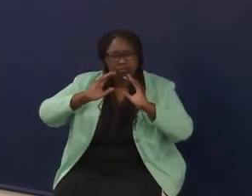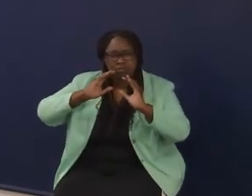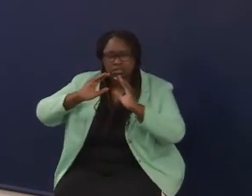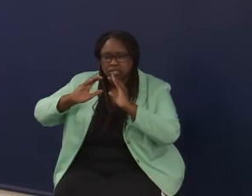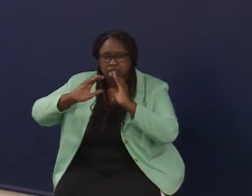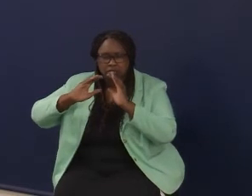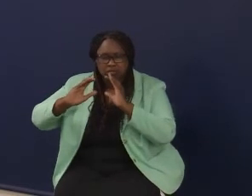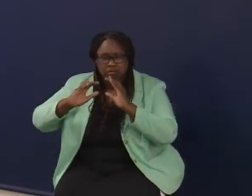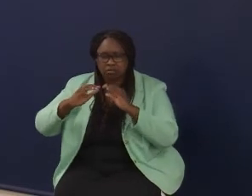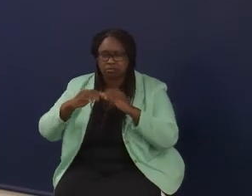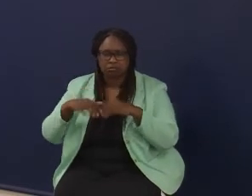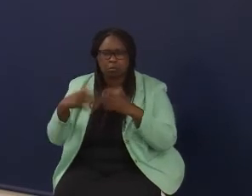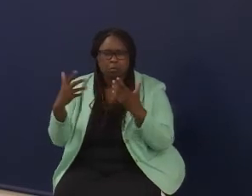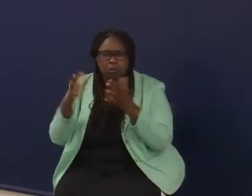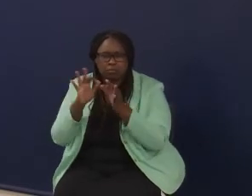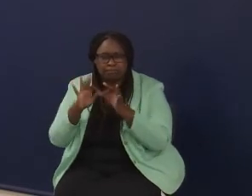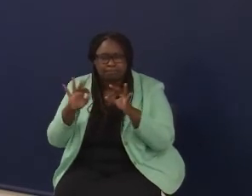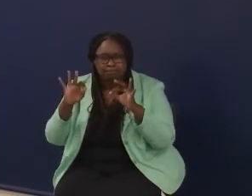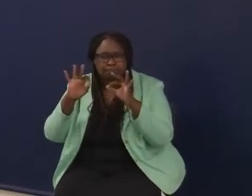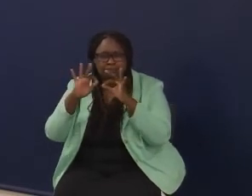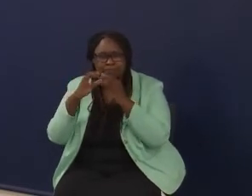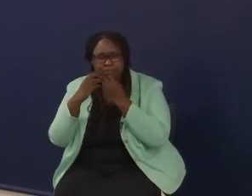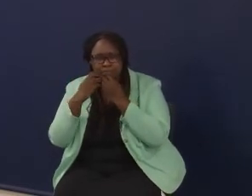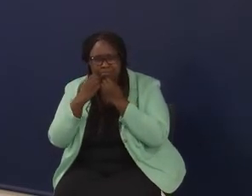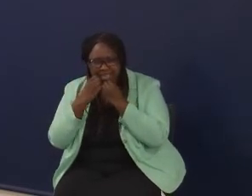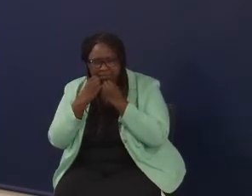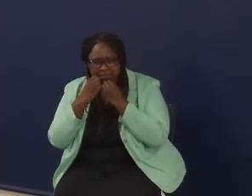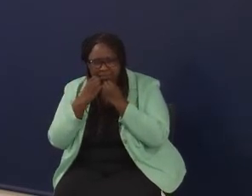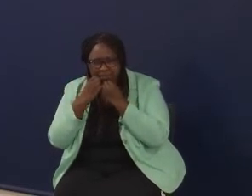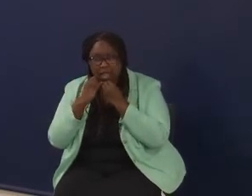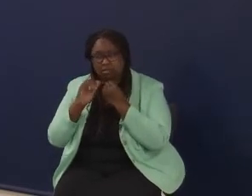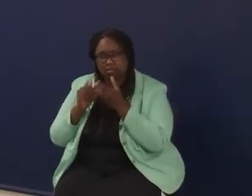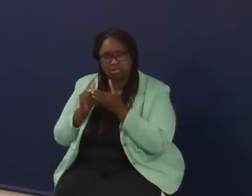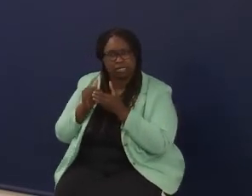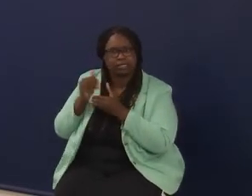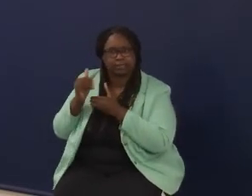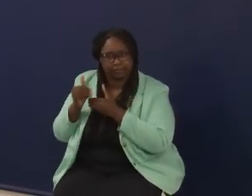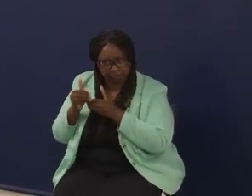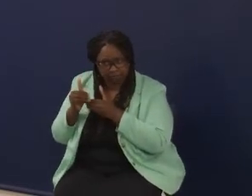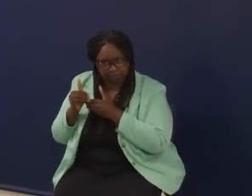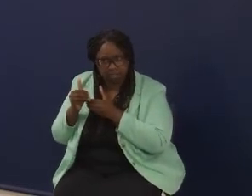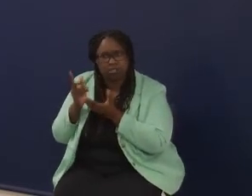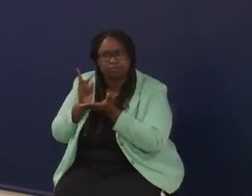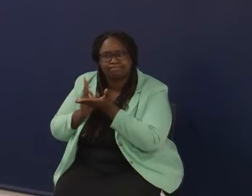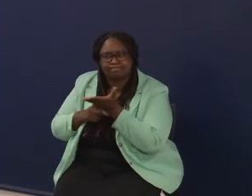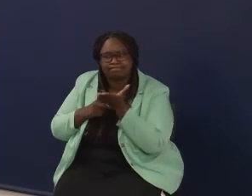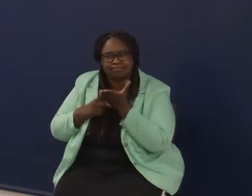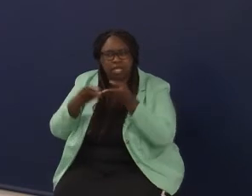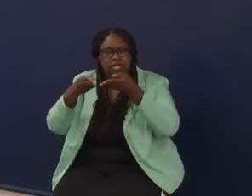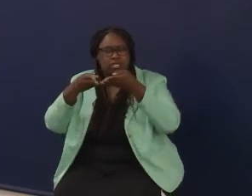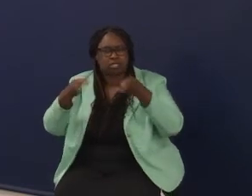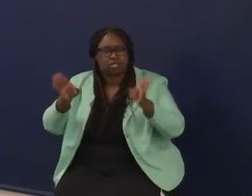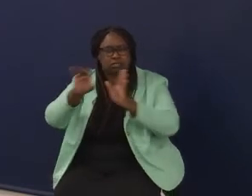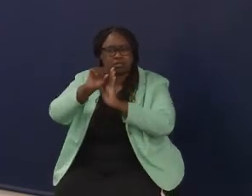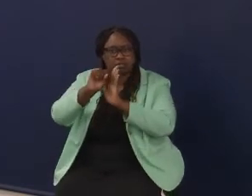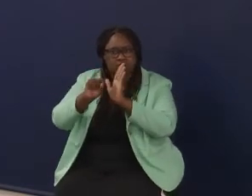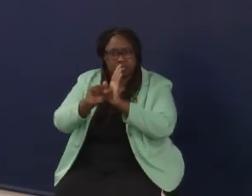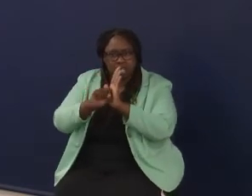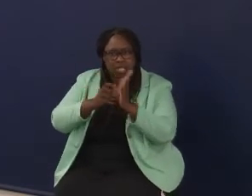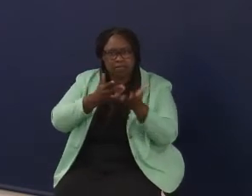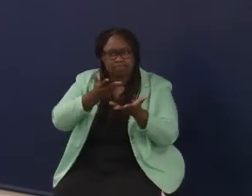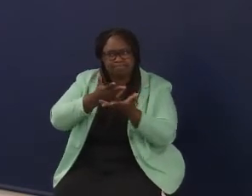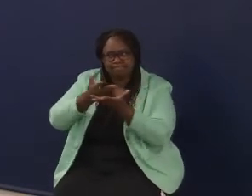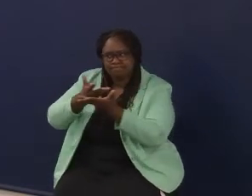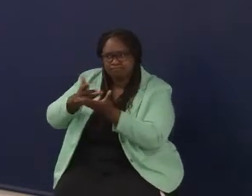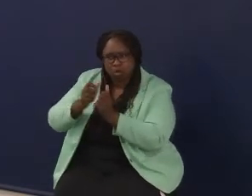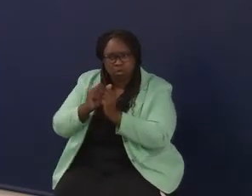and I think that could be a next potential step in terms of a statewide conversation about what matters with the stakeholders.